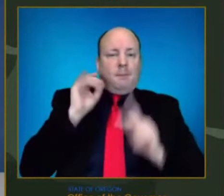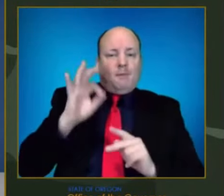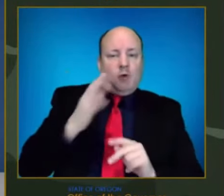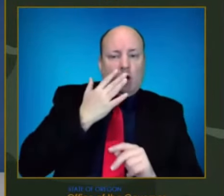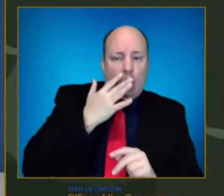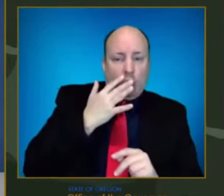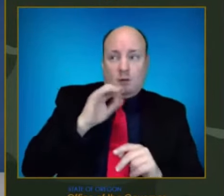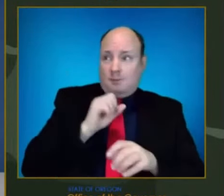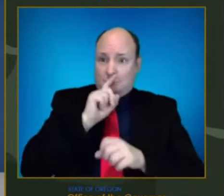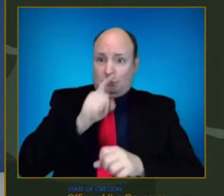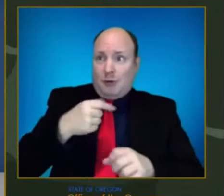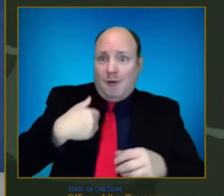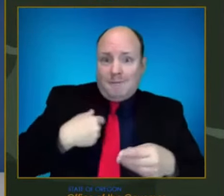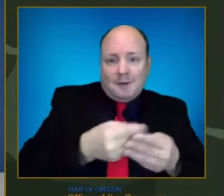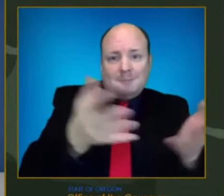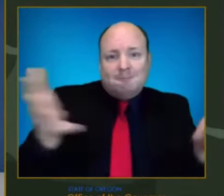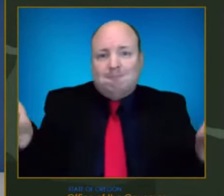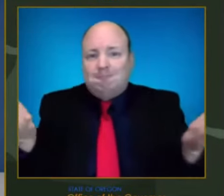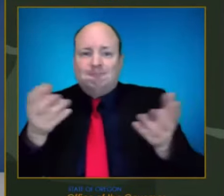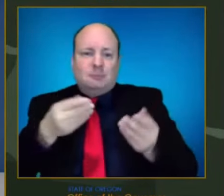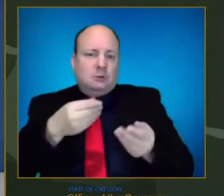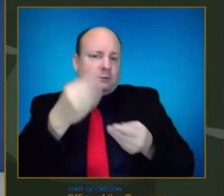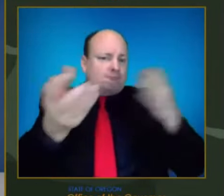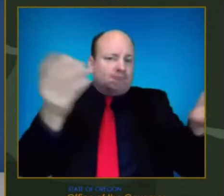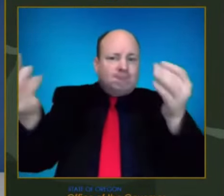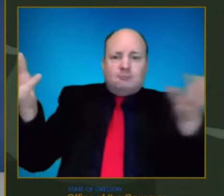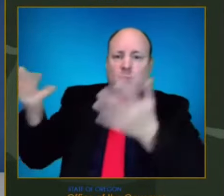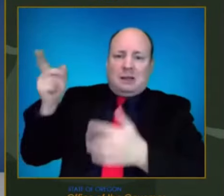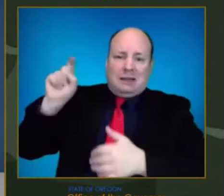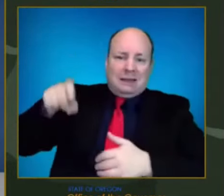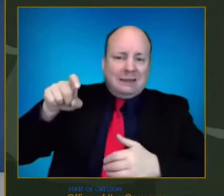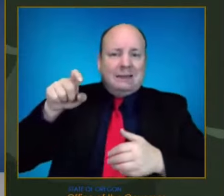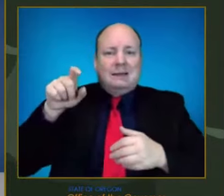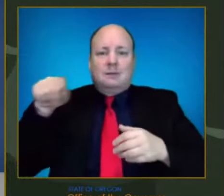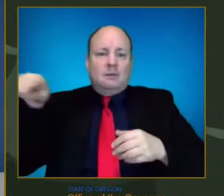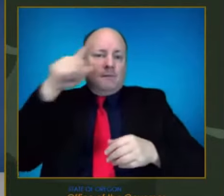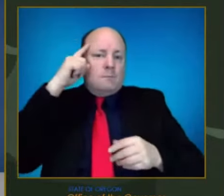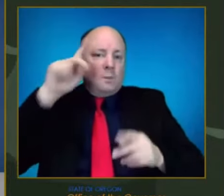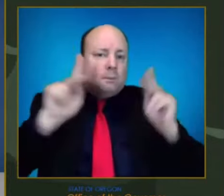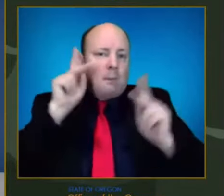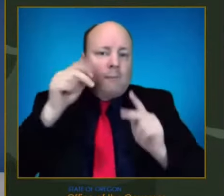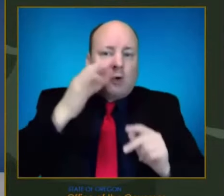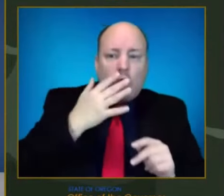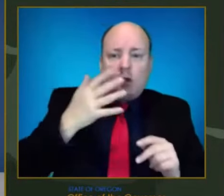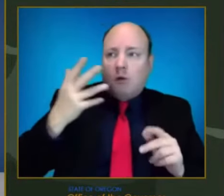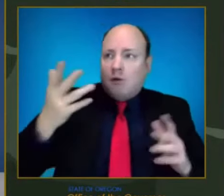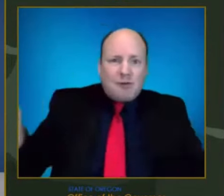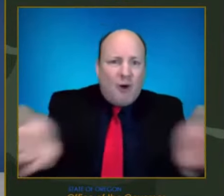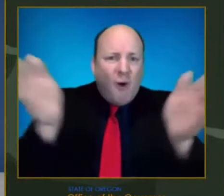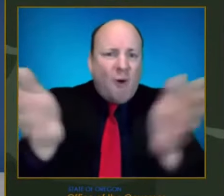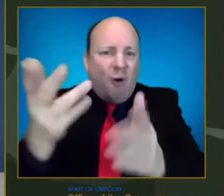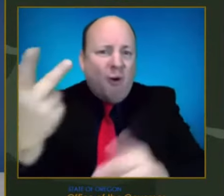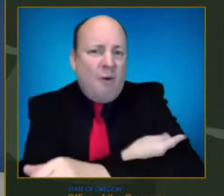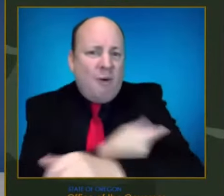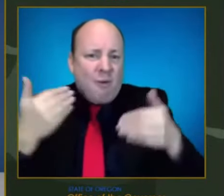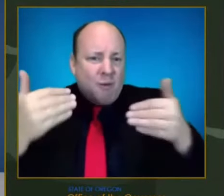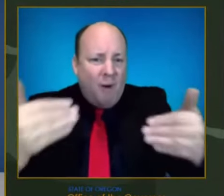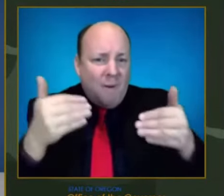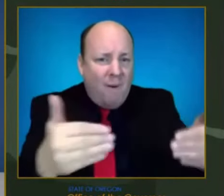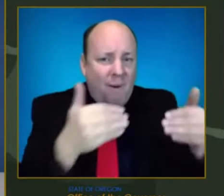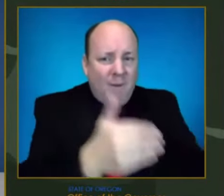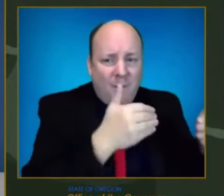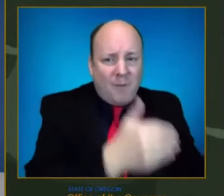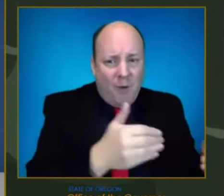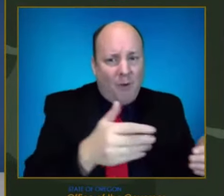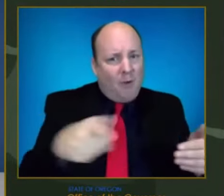were left behind in the initial vaccine rollout. These efforts will also support our continuing urgent priority to protect unvaccinated people of